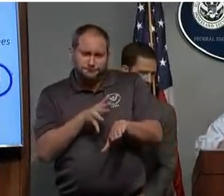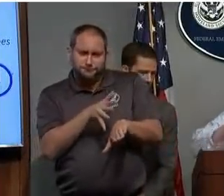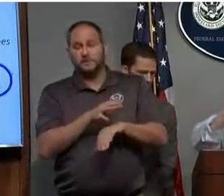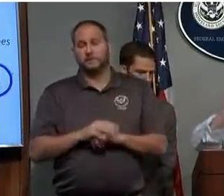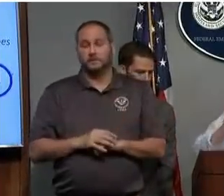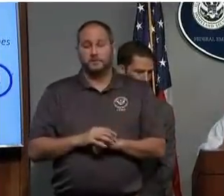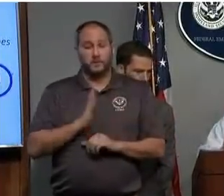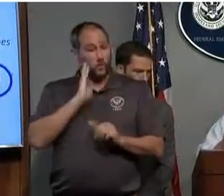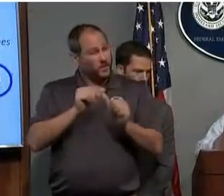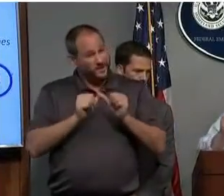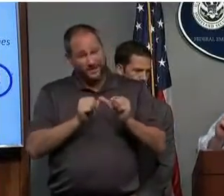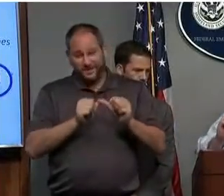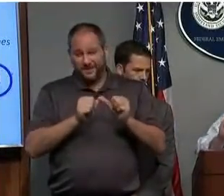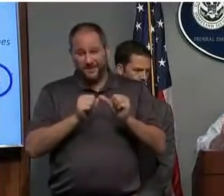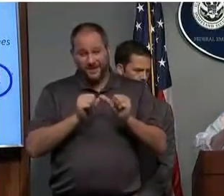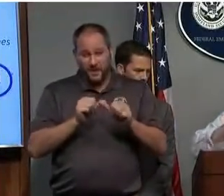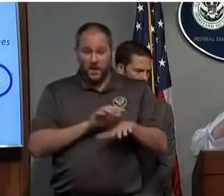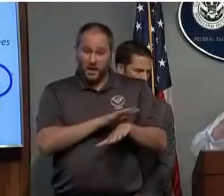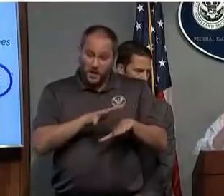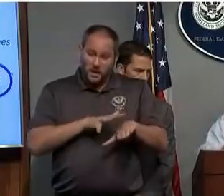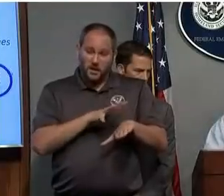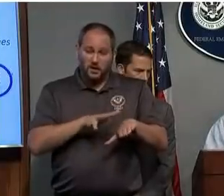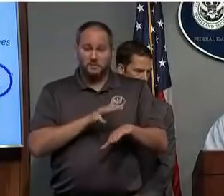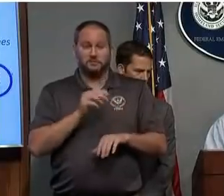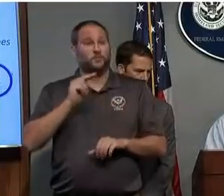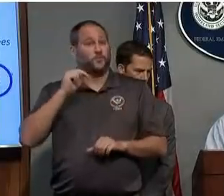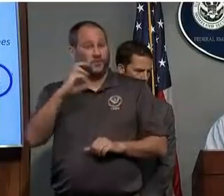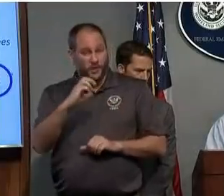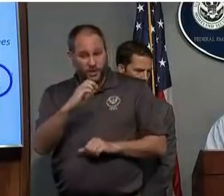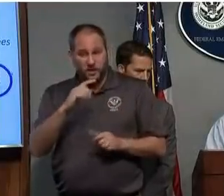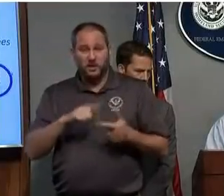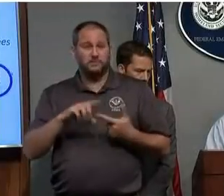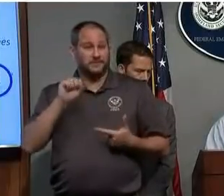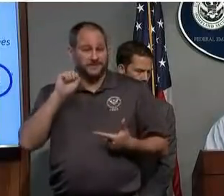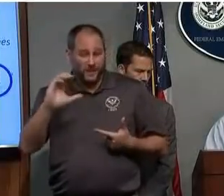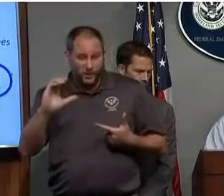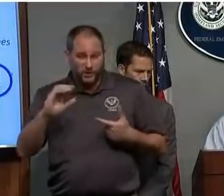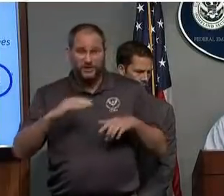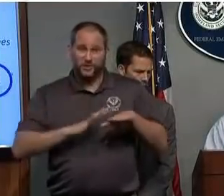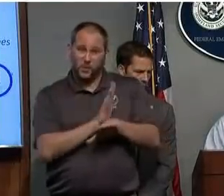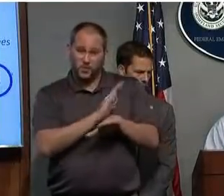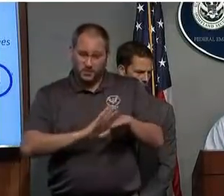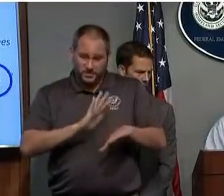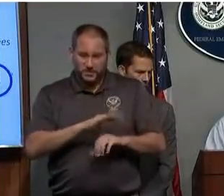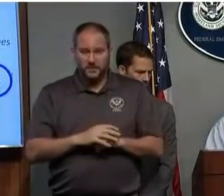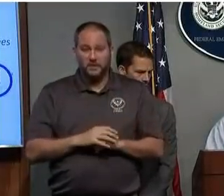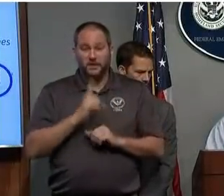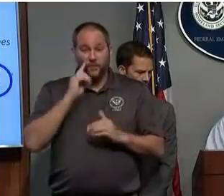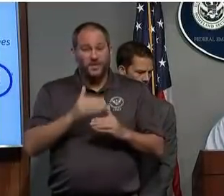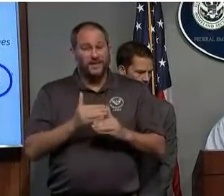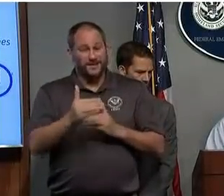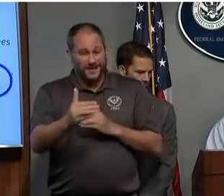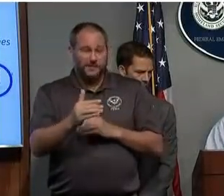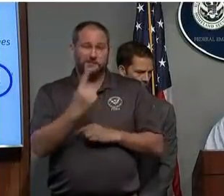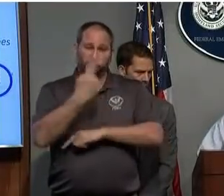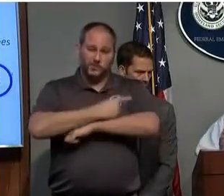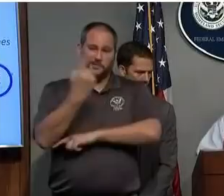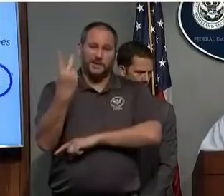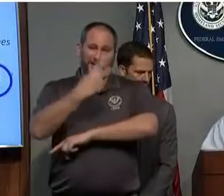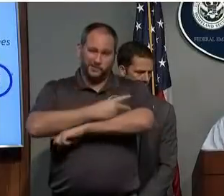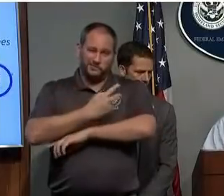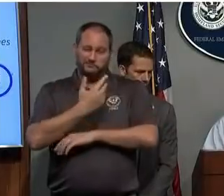along the North Carolina and South Carolina coastline for the next 24 to 36 hours.